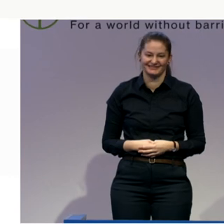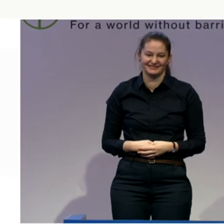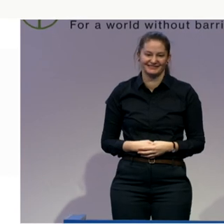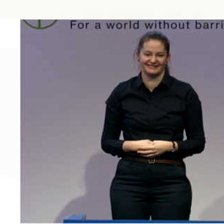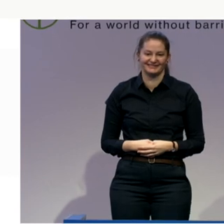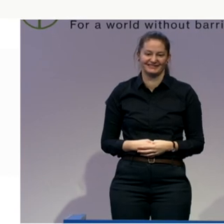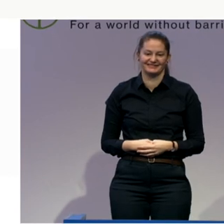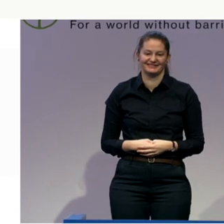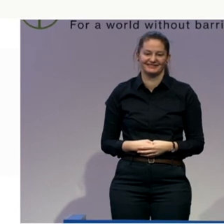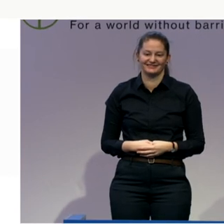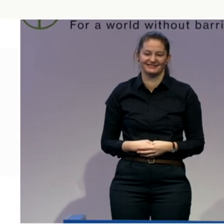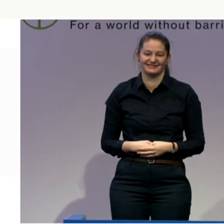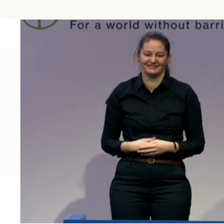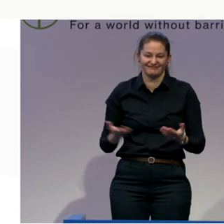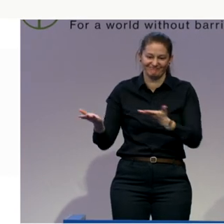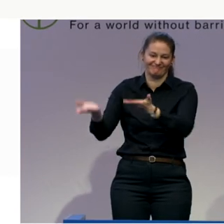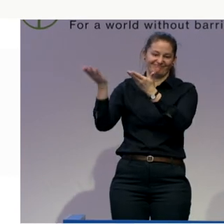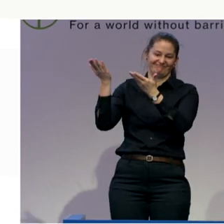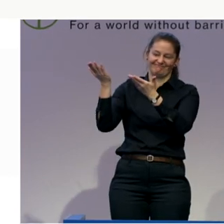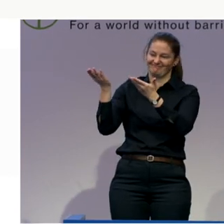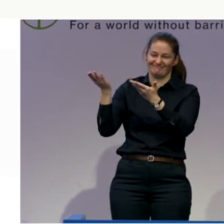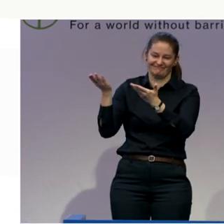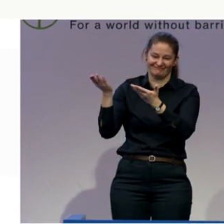Thank you. We are Lumos!